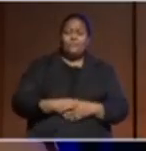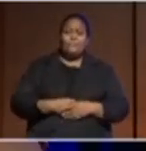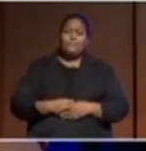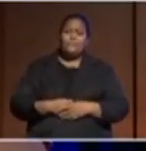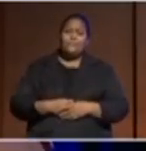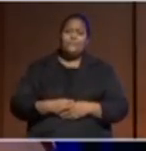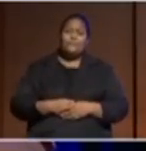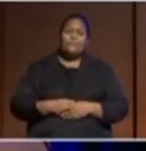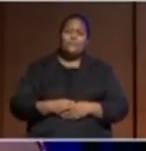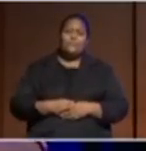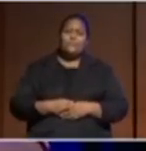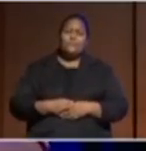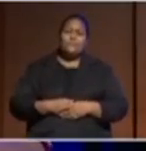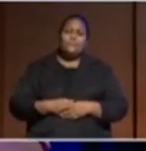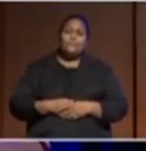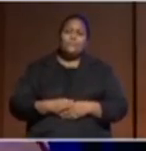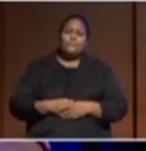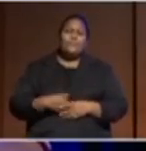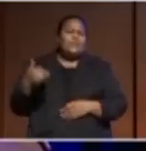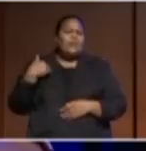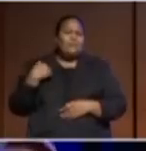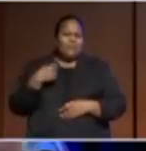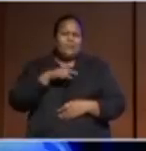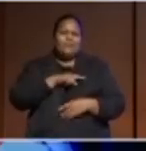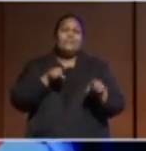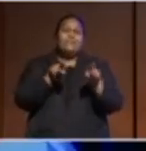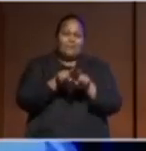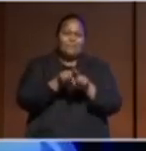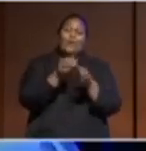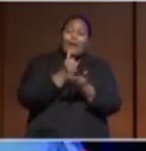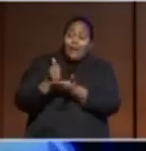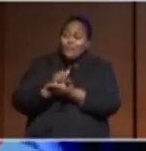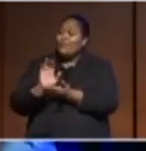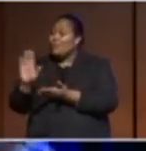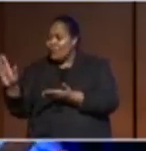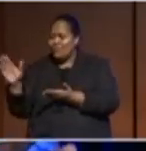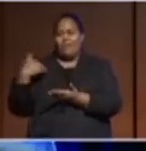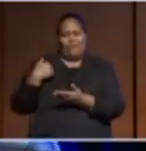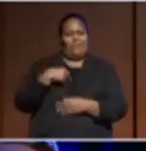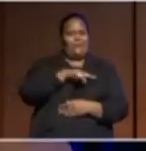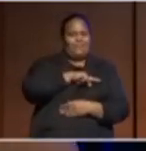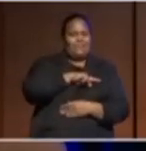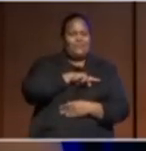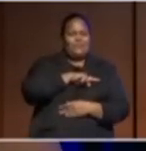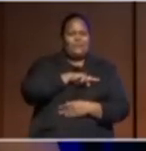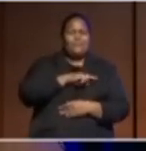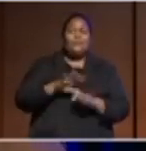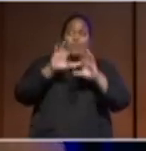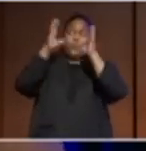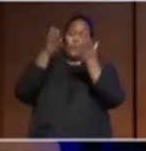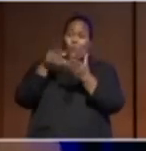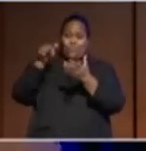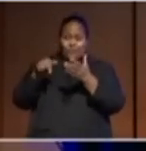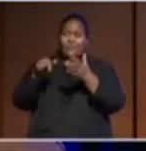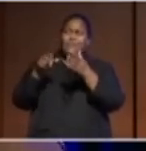affects even a very remote country like Tuvalu. And so I feel it's important now because of the global context. If this is the